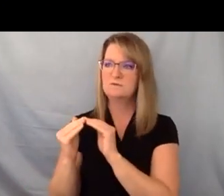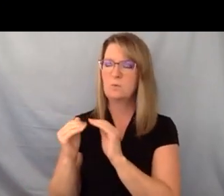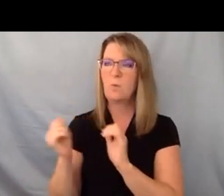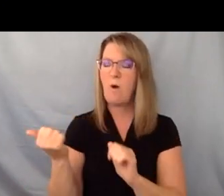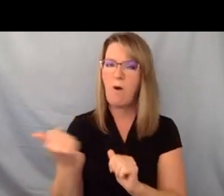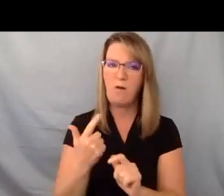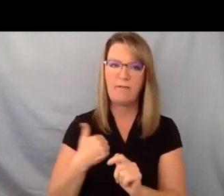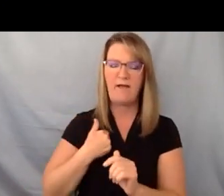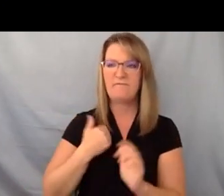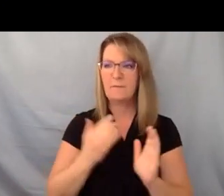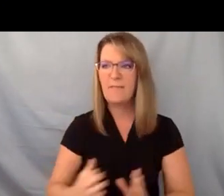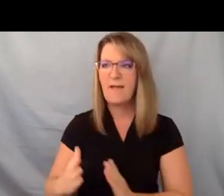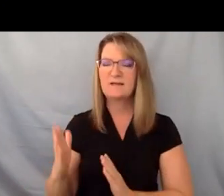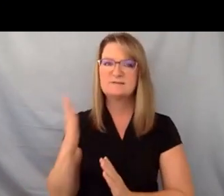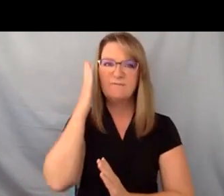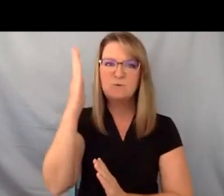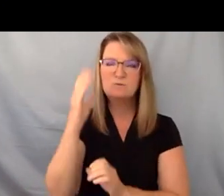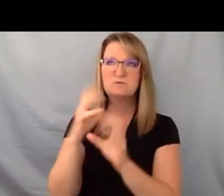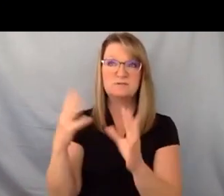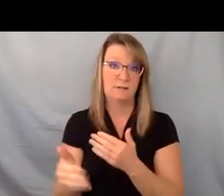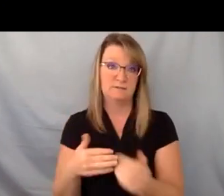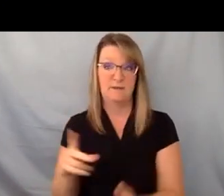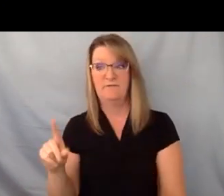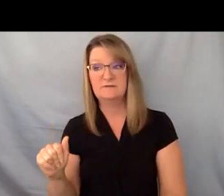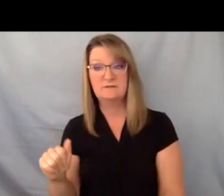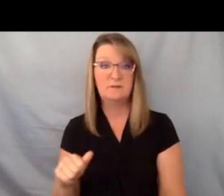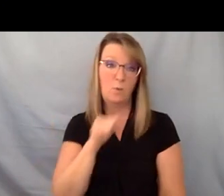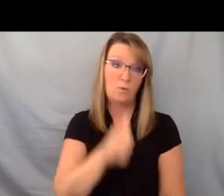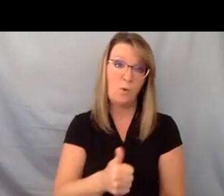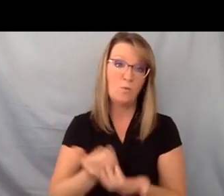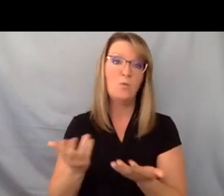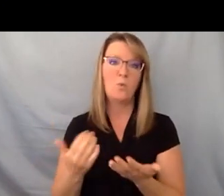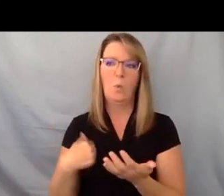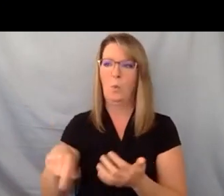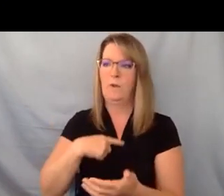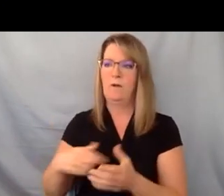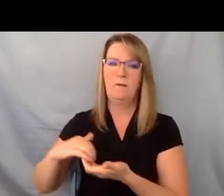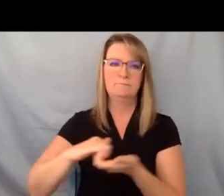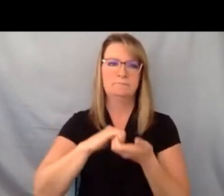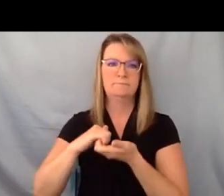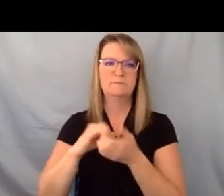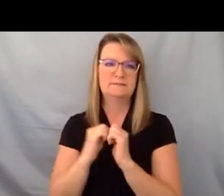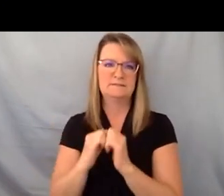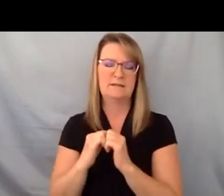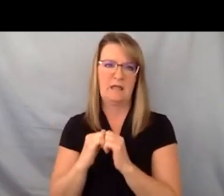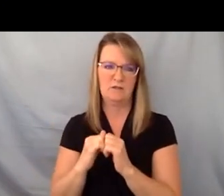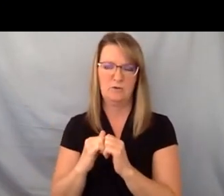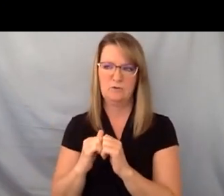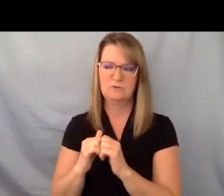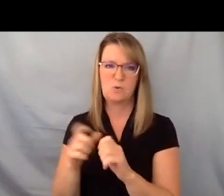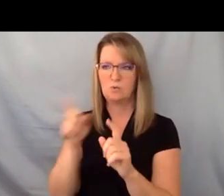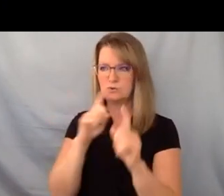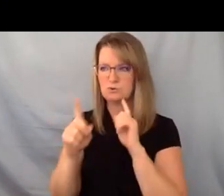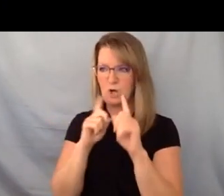it doesn't matter that you have a disability or you don't you know we we're all part of this together and just talking to the